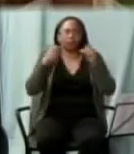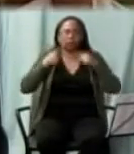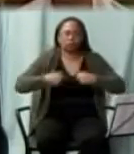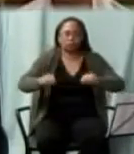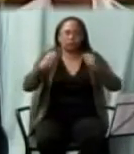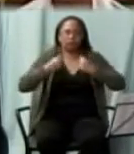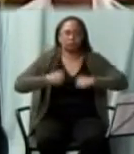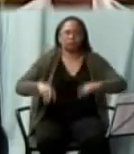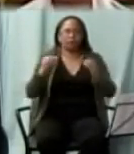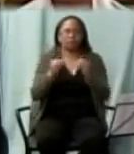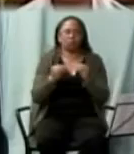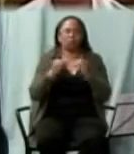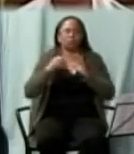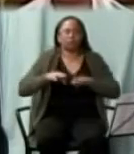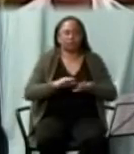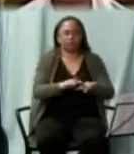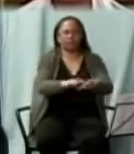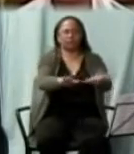and to teach.